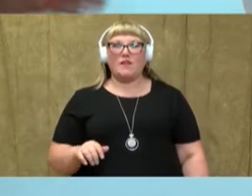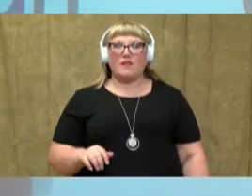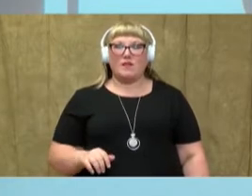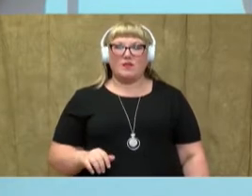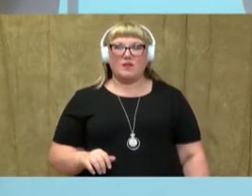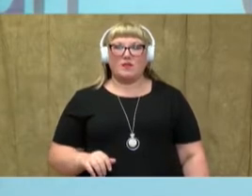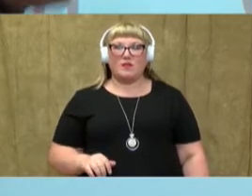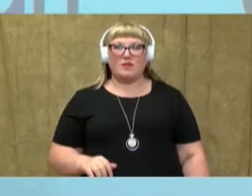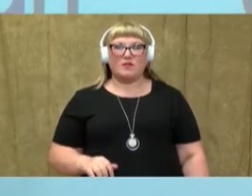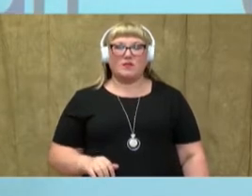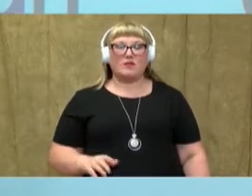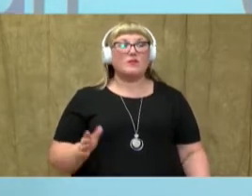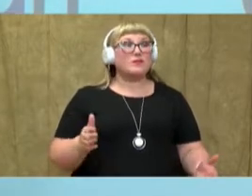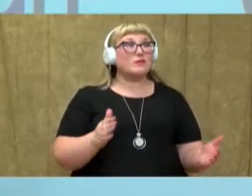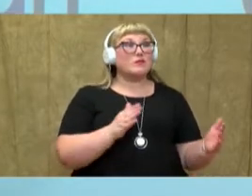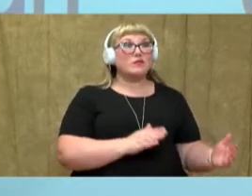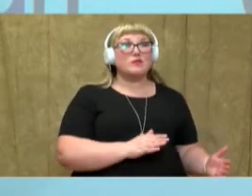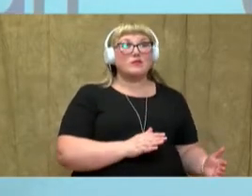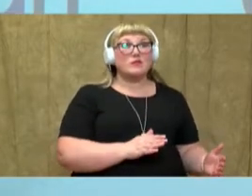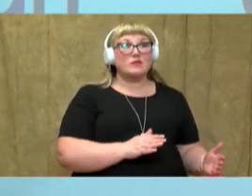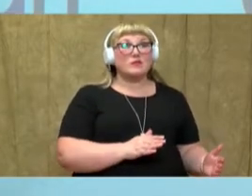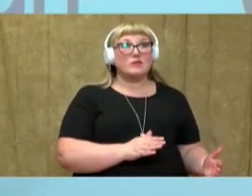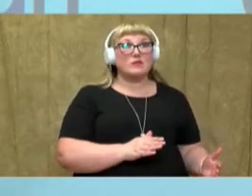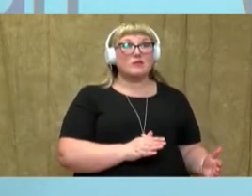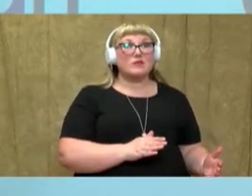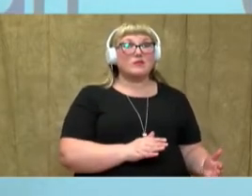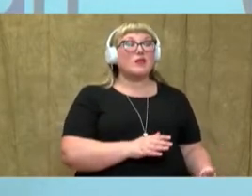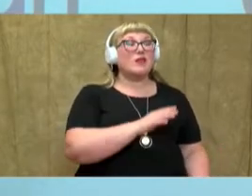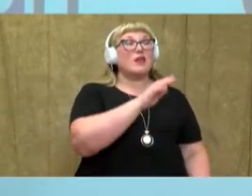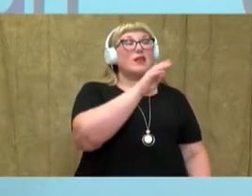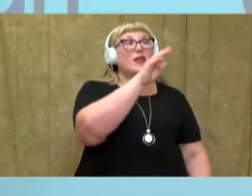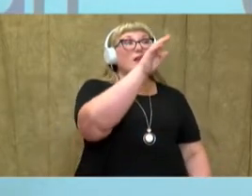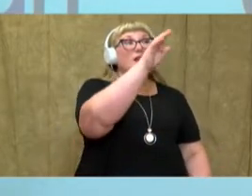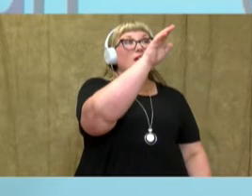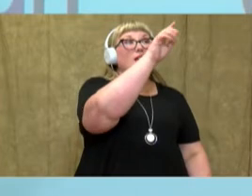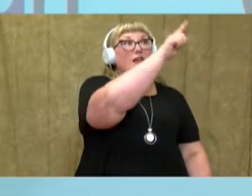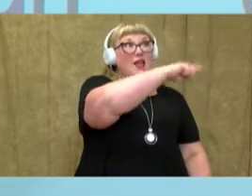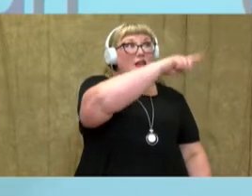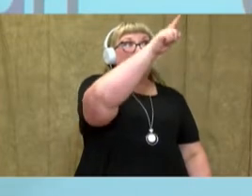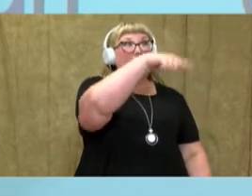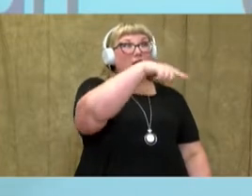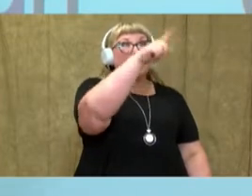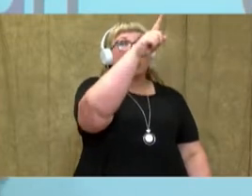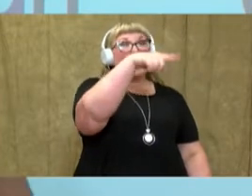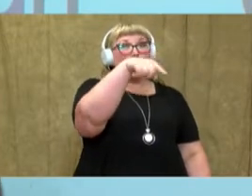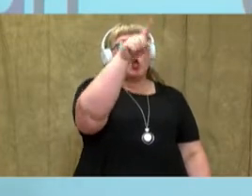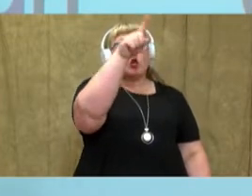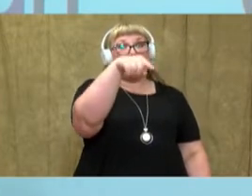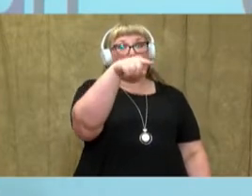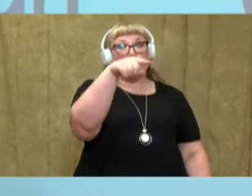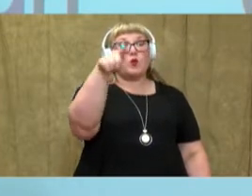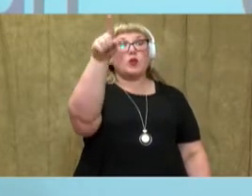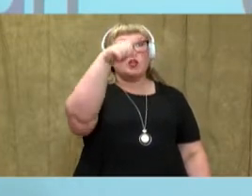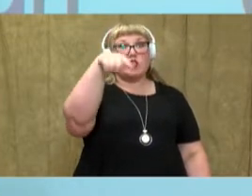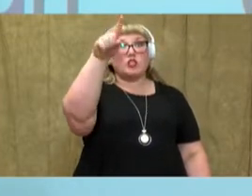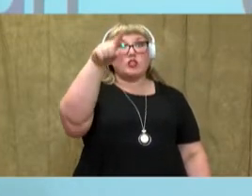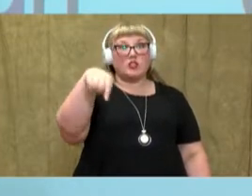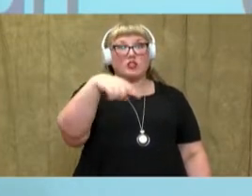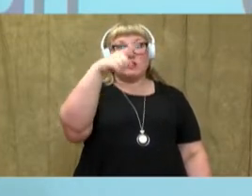Good job. Let's do a-u-g-h. Ready? Go. A-u